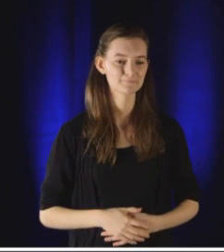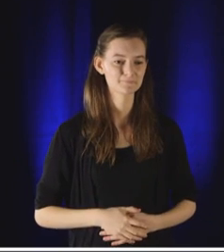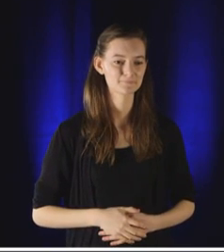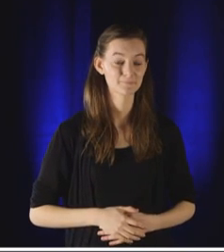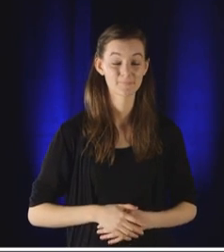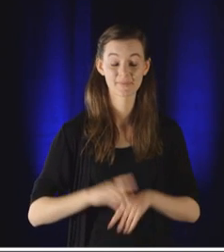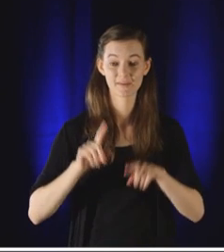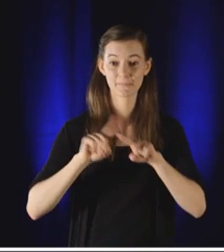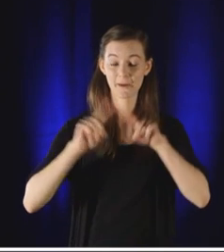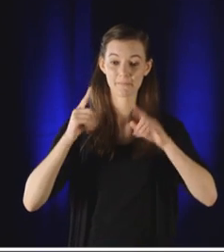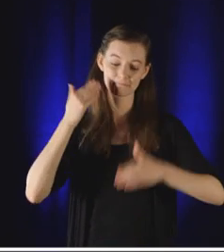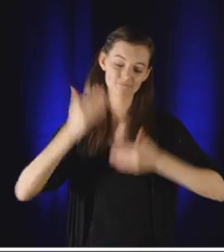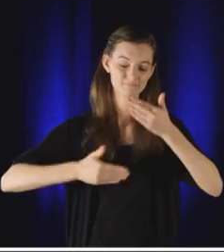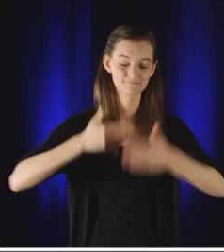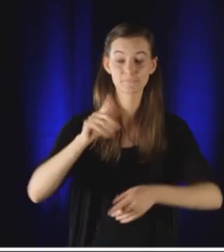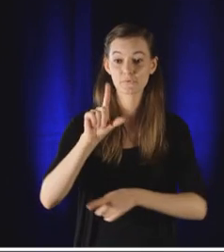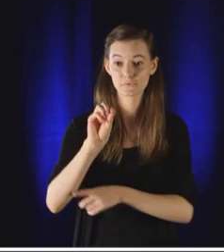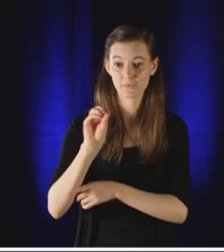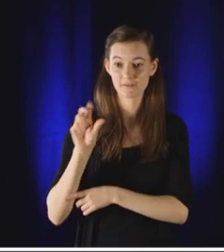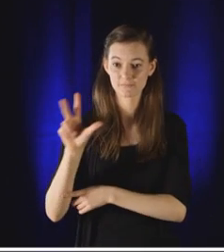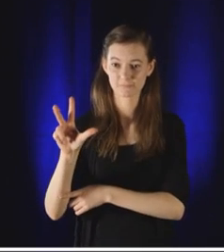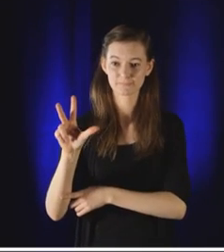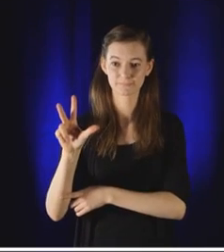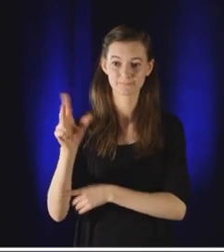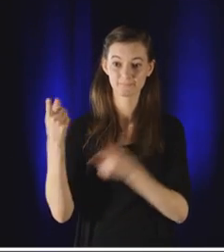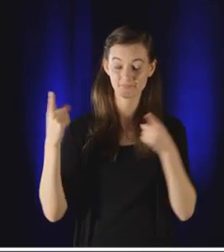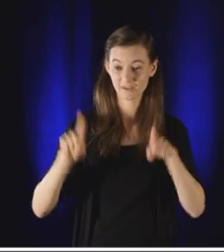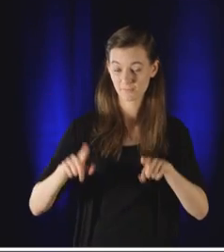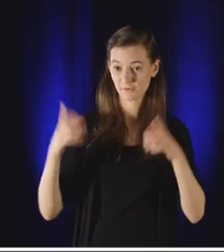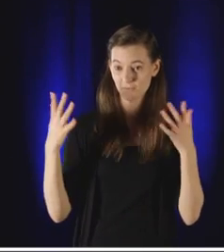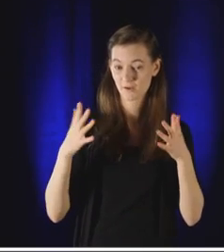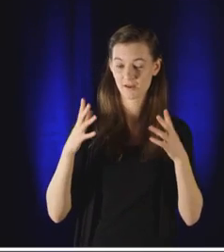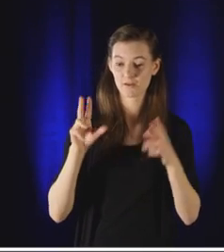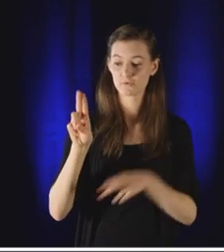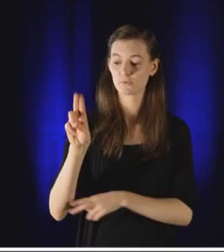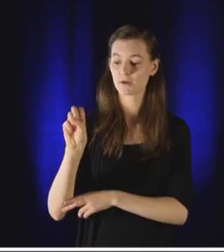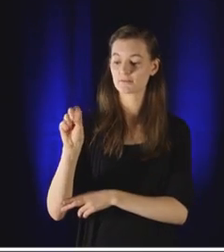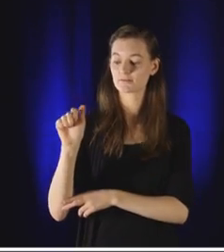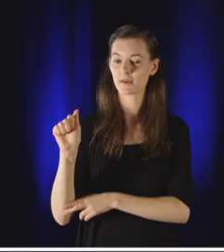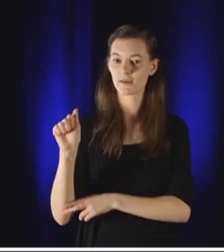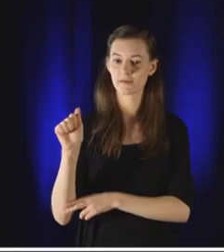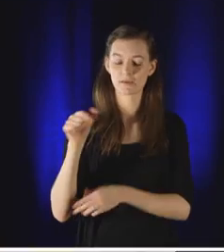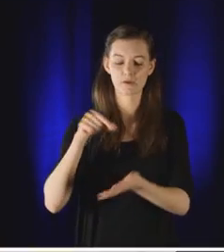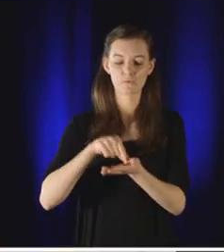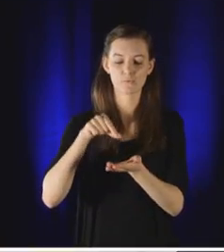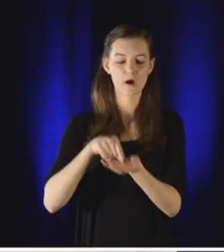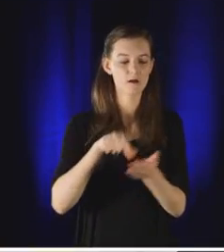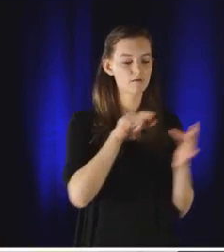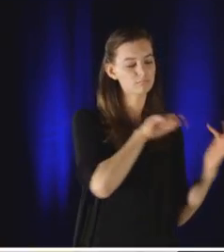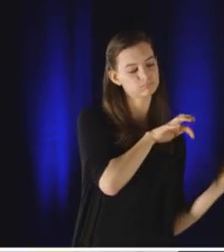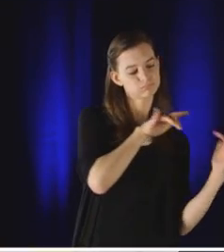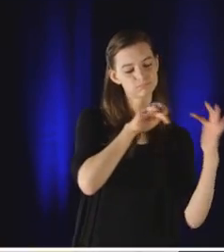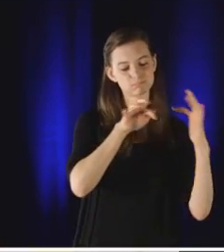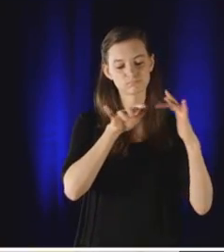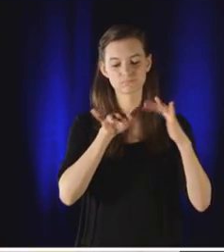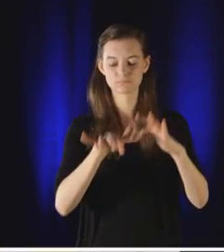letters got lost in the mail. But then fast forward to 2003, and the U.S. invades Iraq.